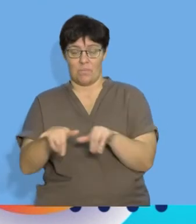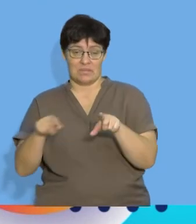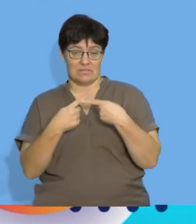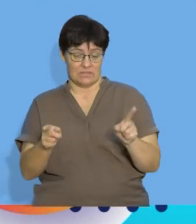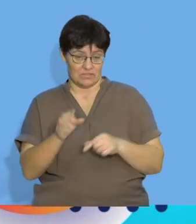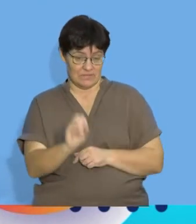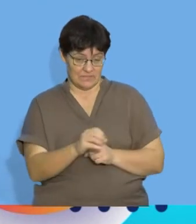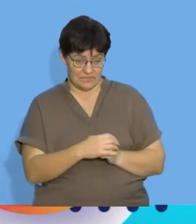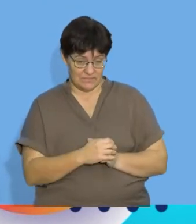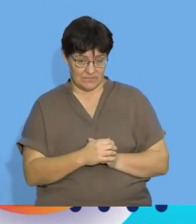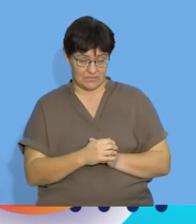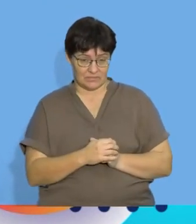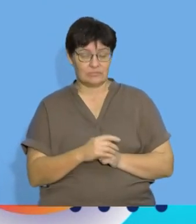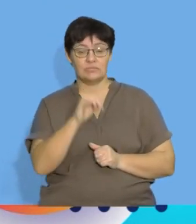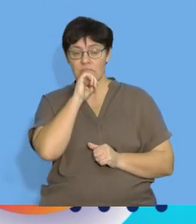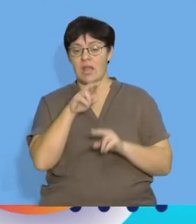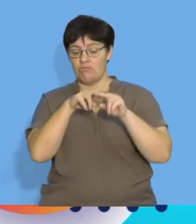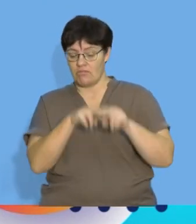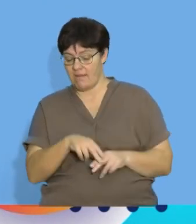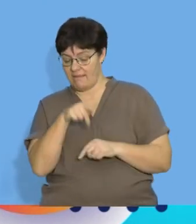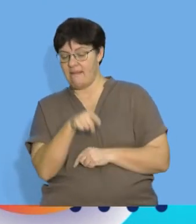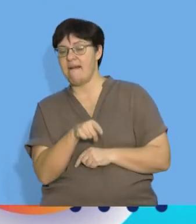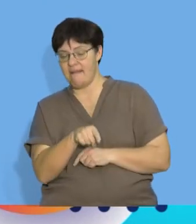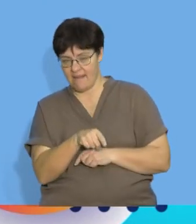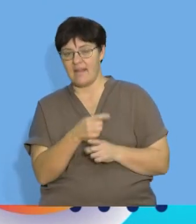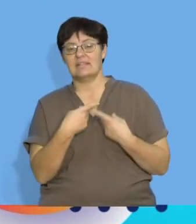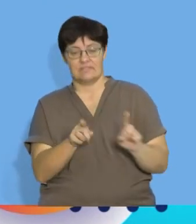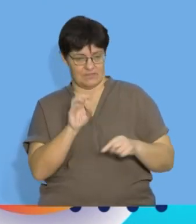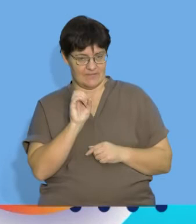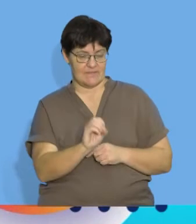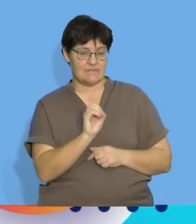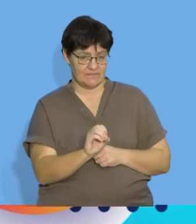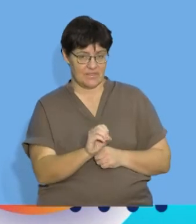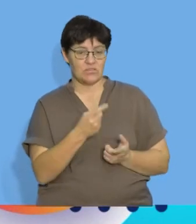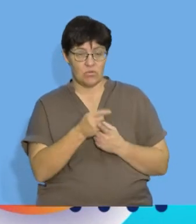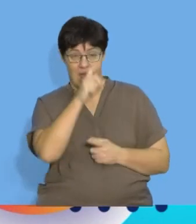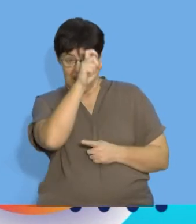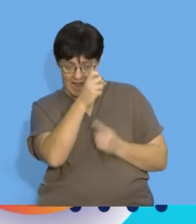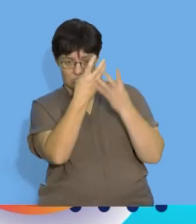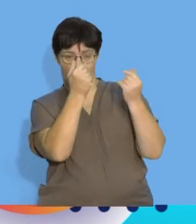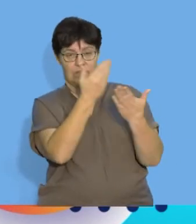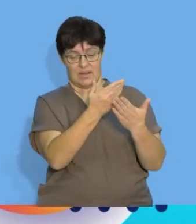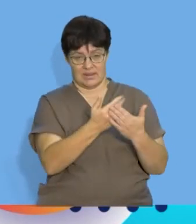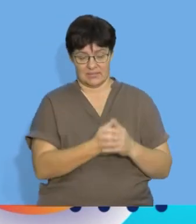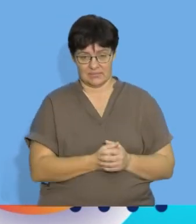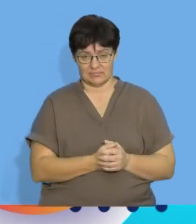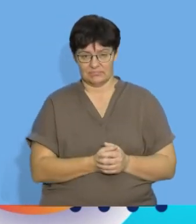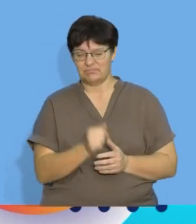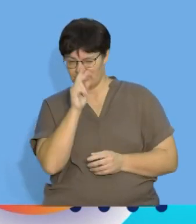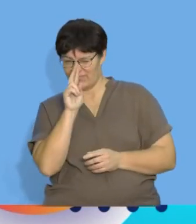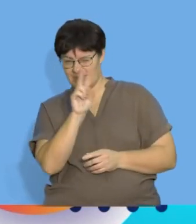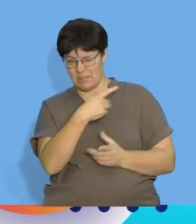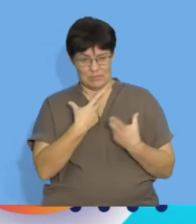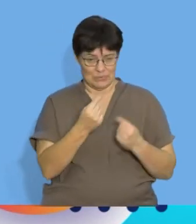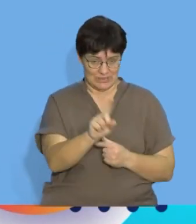we are going to rely on the fact that there is a common difference in order to solve for x let me show you what I'm